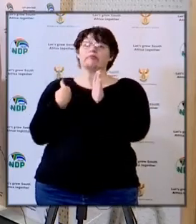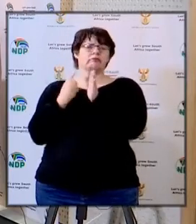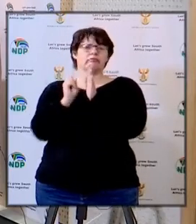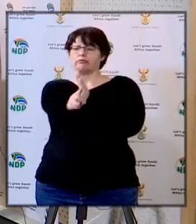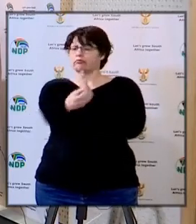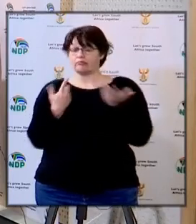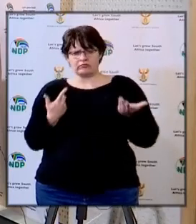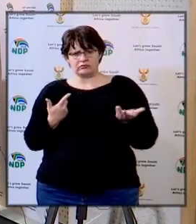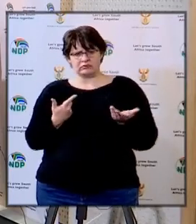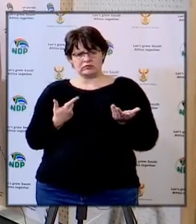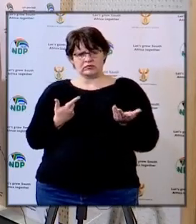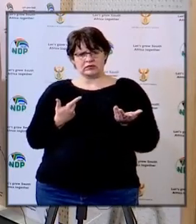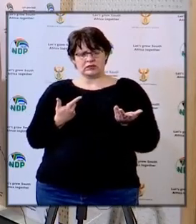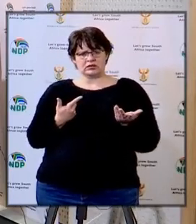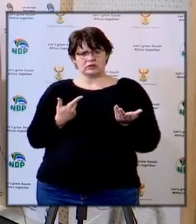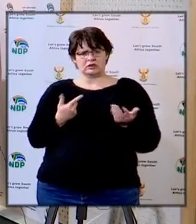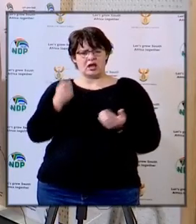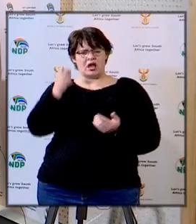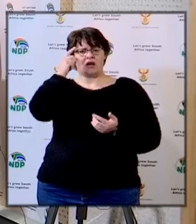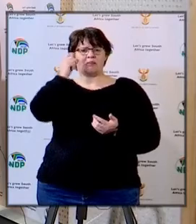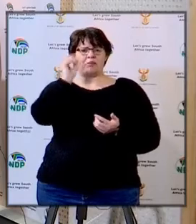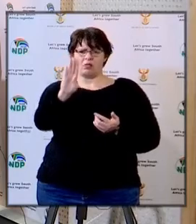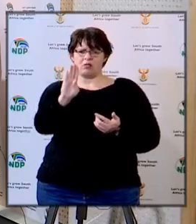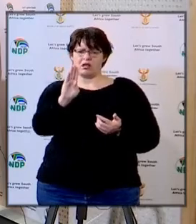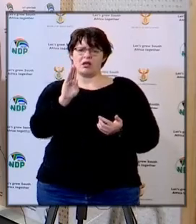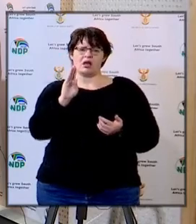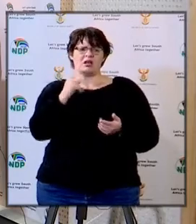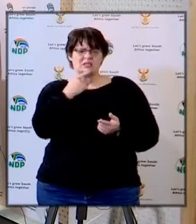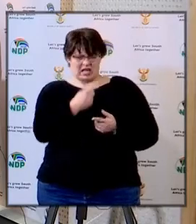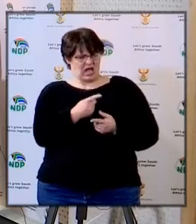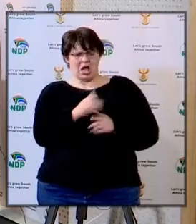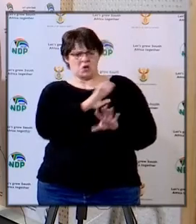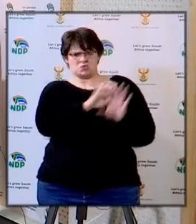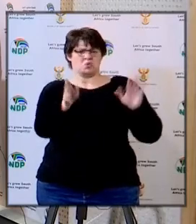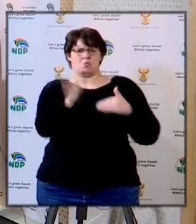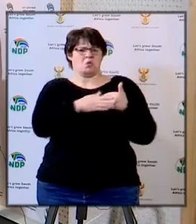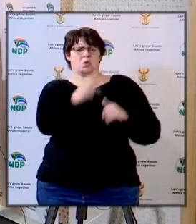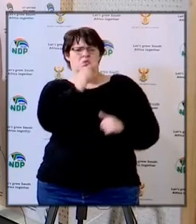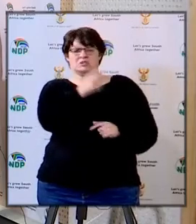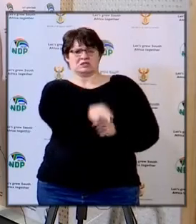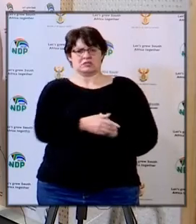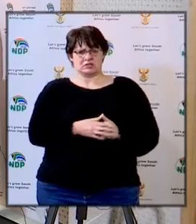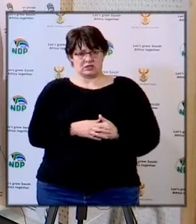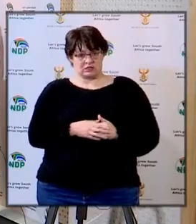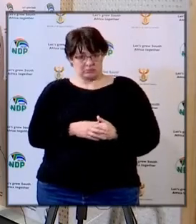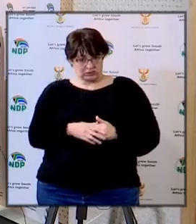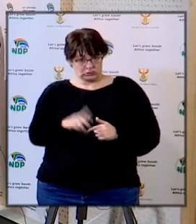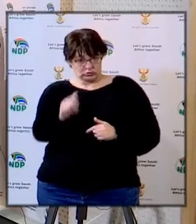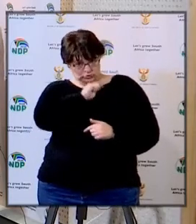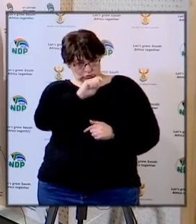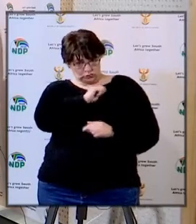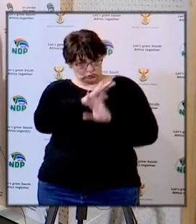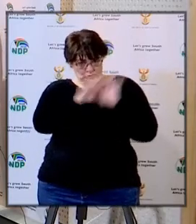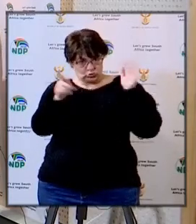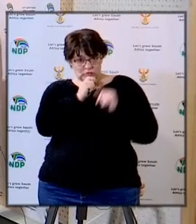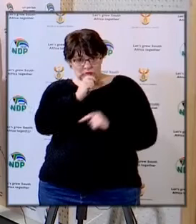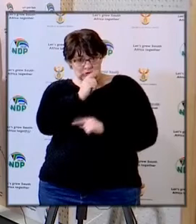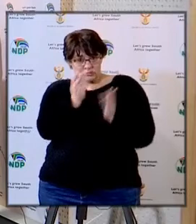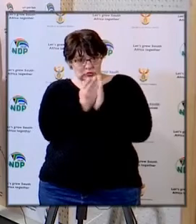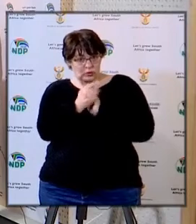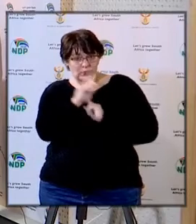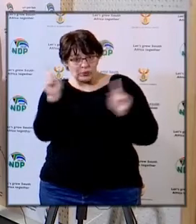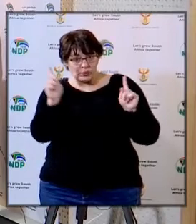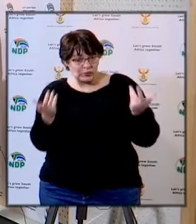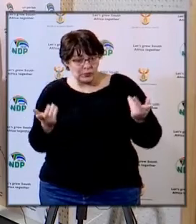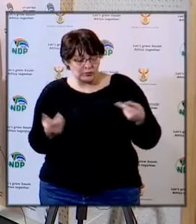used I heard minister Mbalula saying they're no longer going to use those but I want to know at schools is that going to be used and